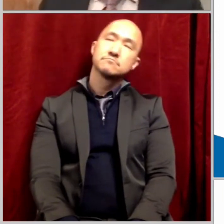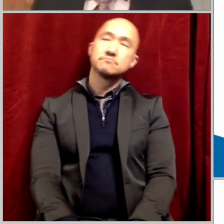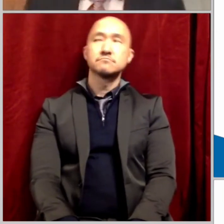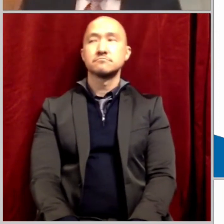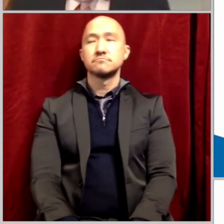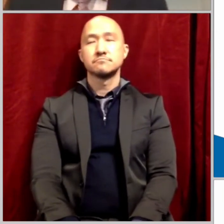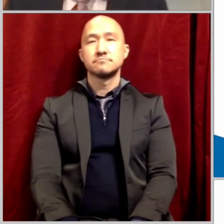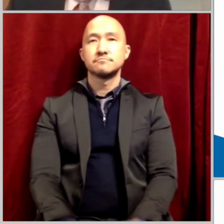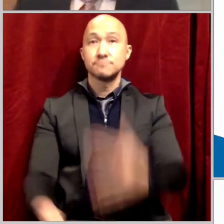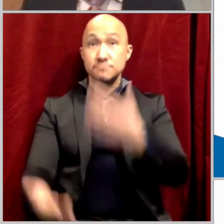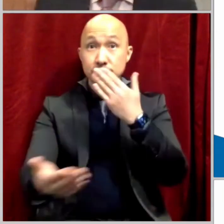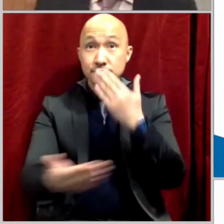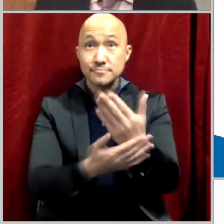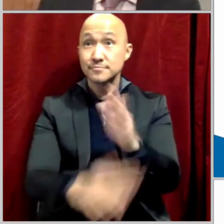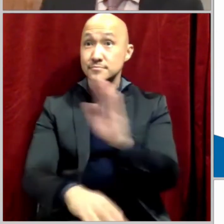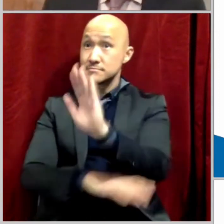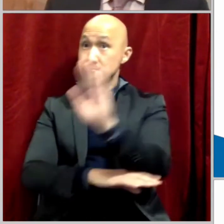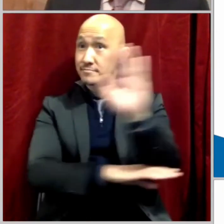Good afternoon, everyone.